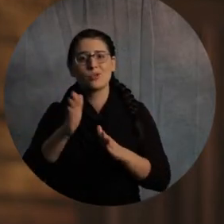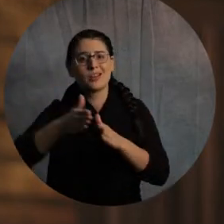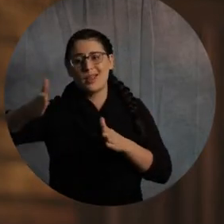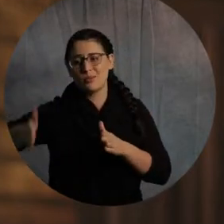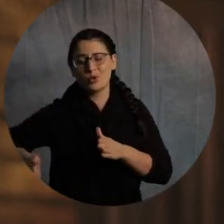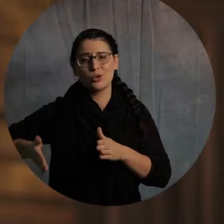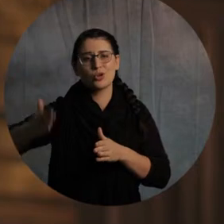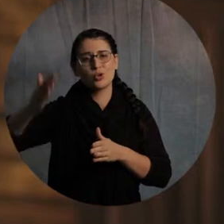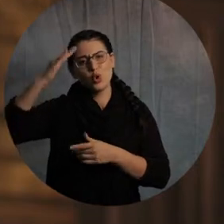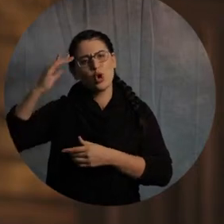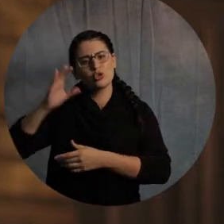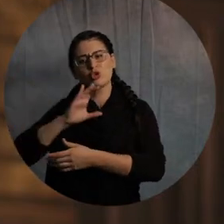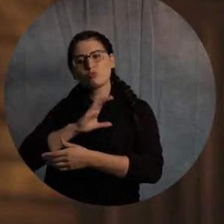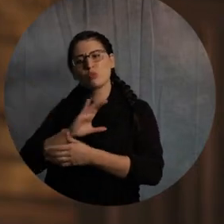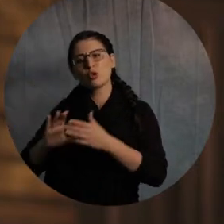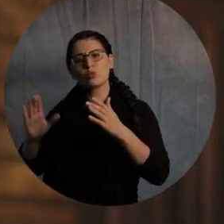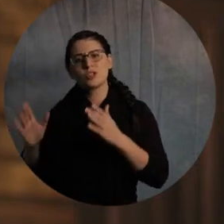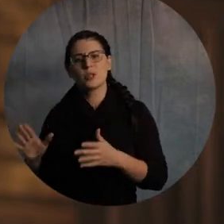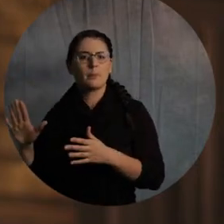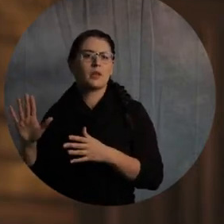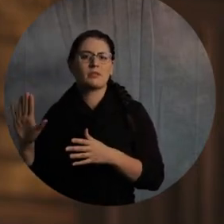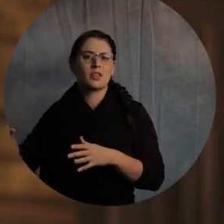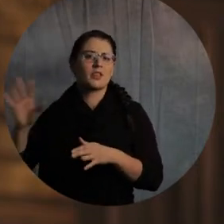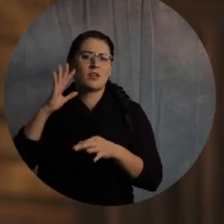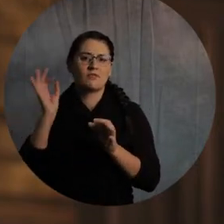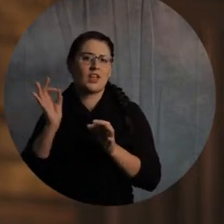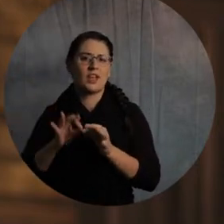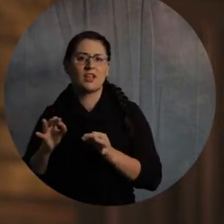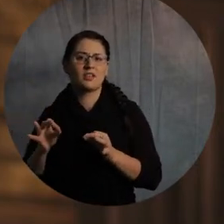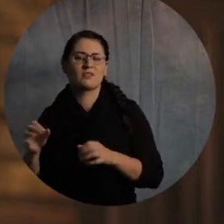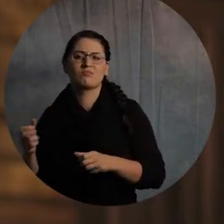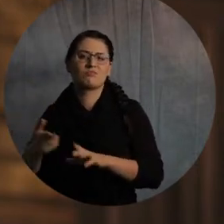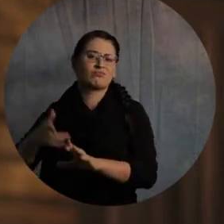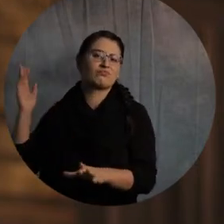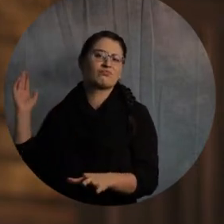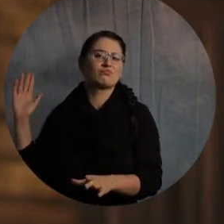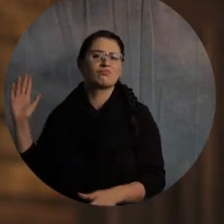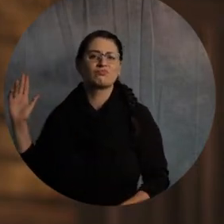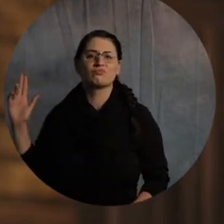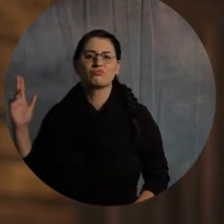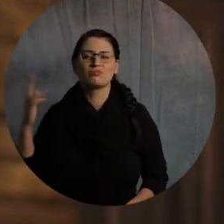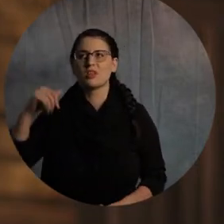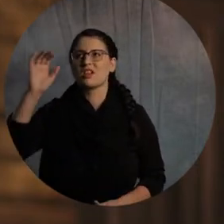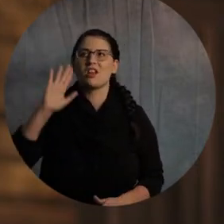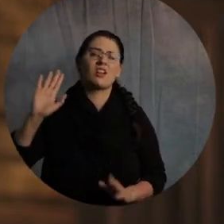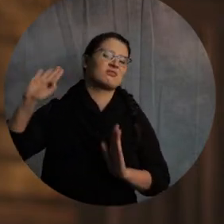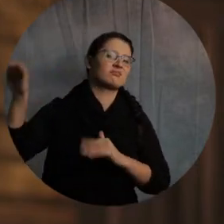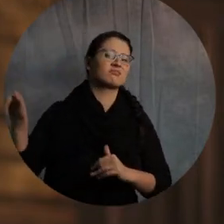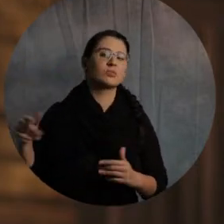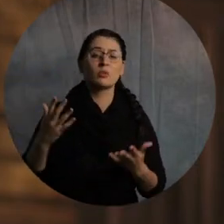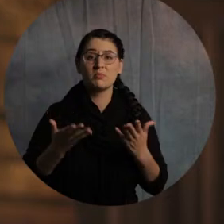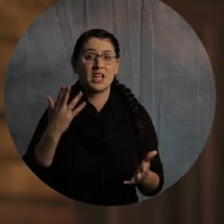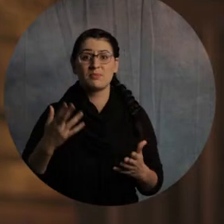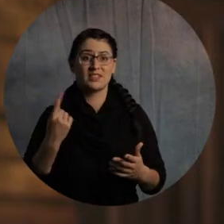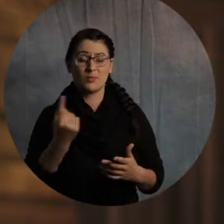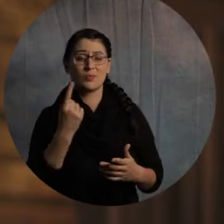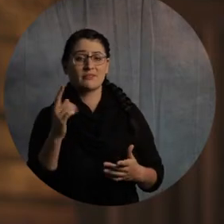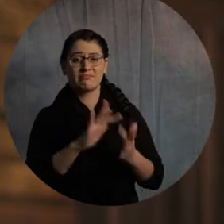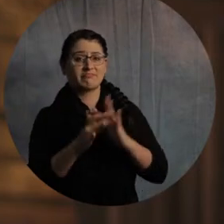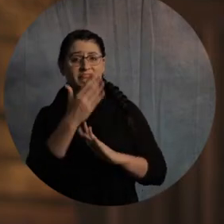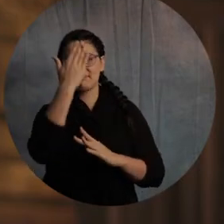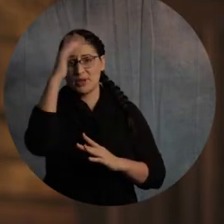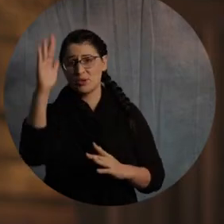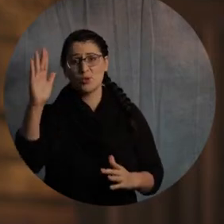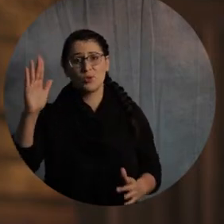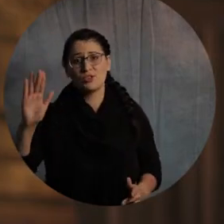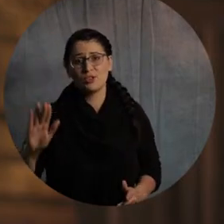know is a Christian, but they've abandoned their faith and given up on God. Or maybe it's someone who doesn't know Jesus at all. Maybe it's someone who's been going